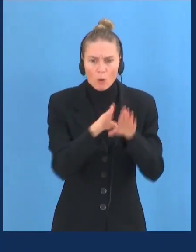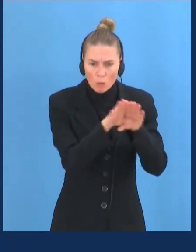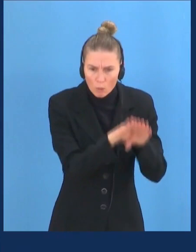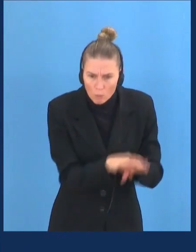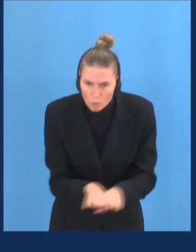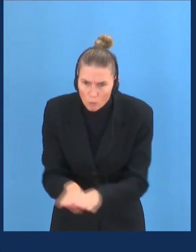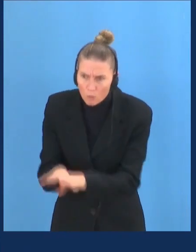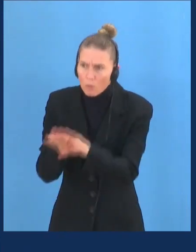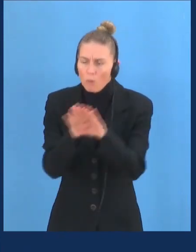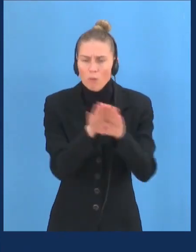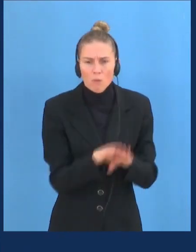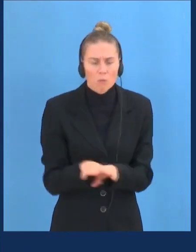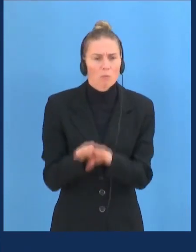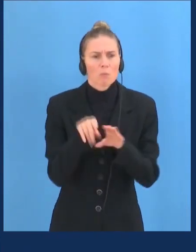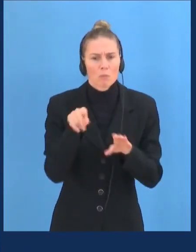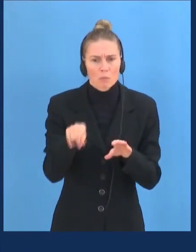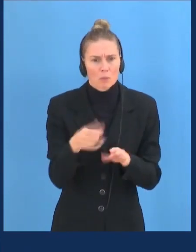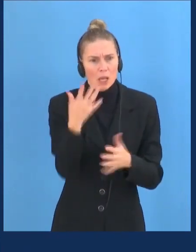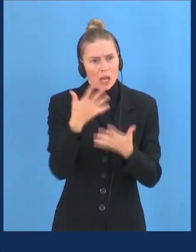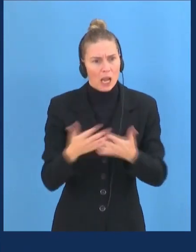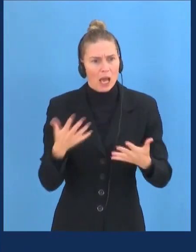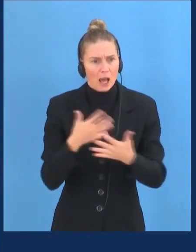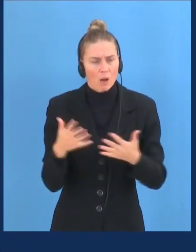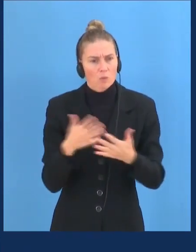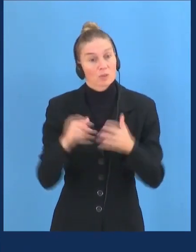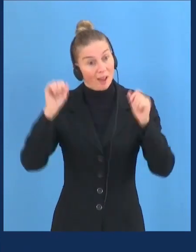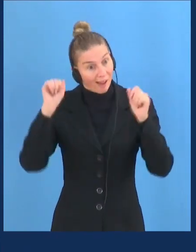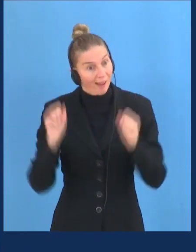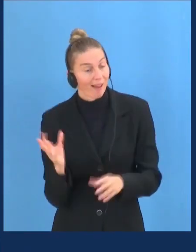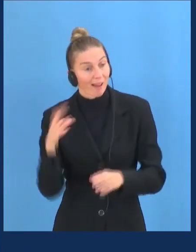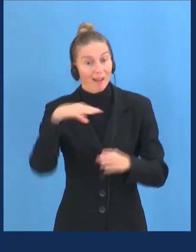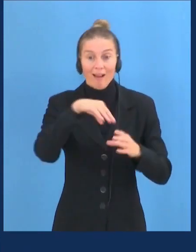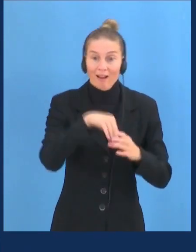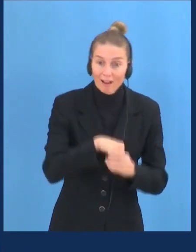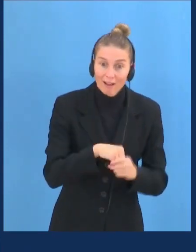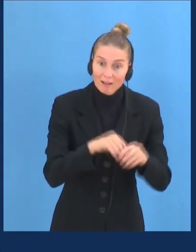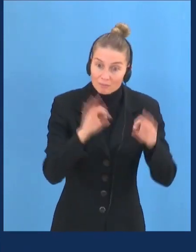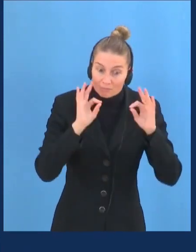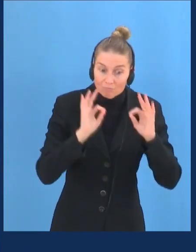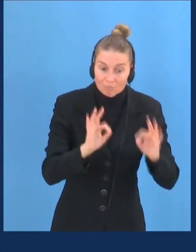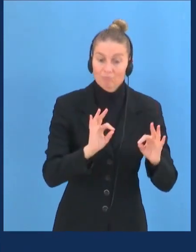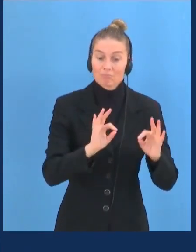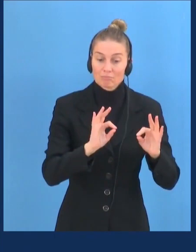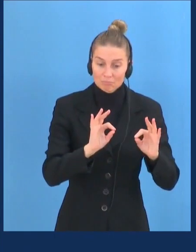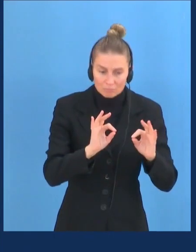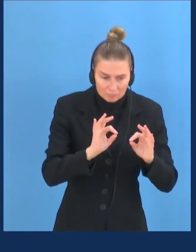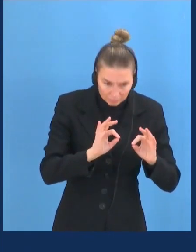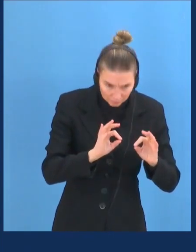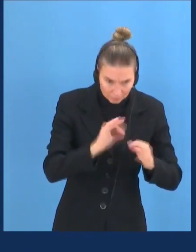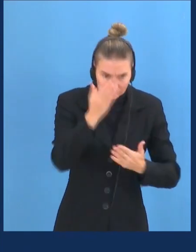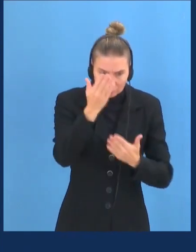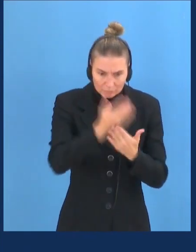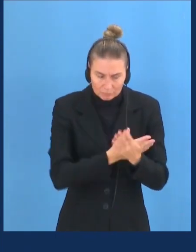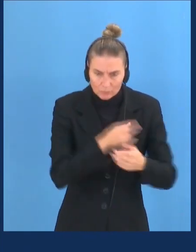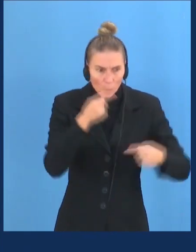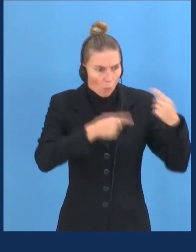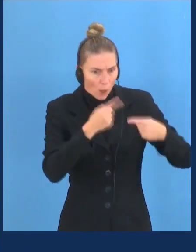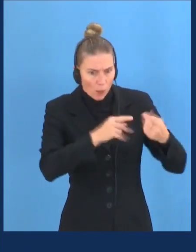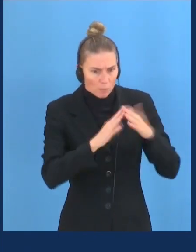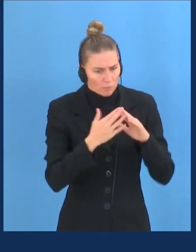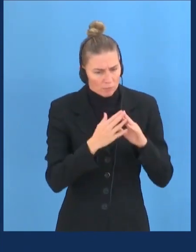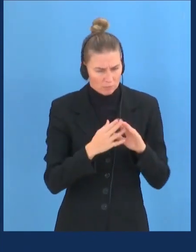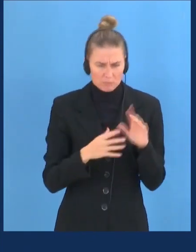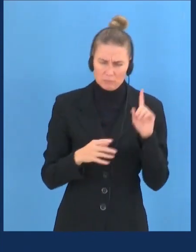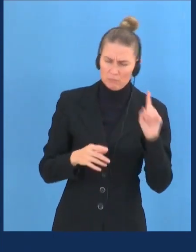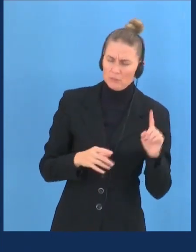participation in the political community. Instead of aspiring to create a political community in which all language groups can participate using their